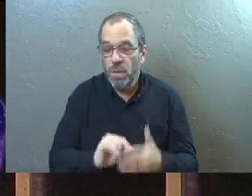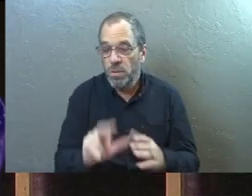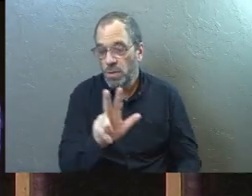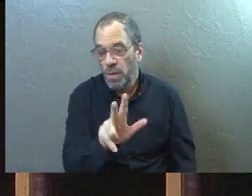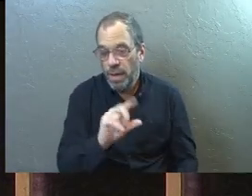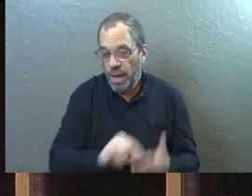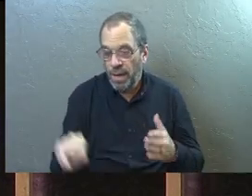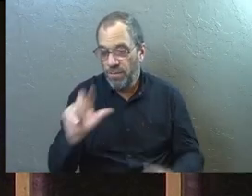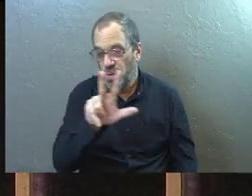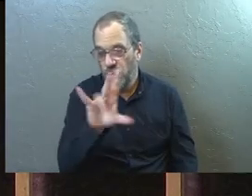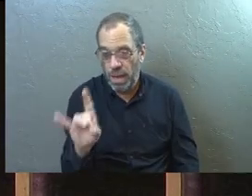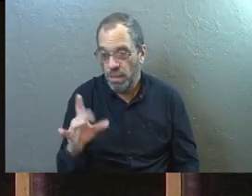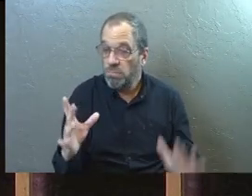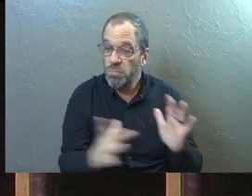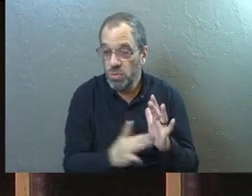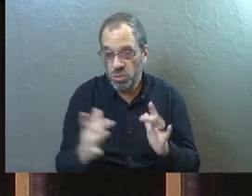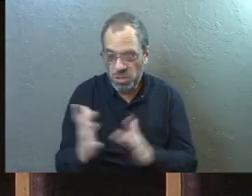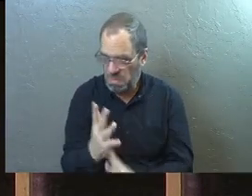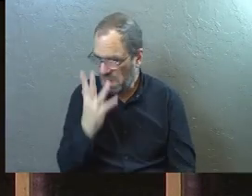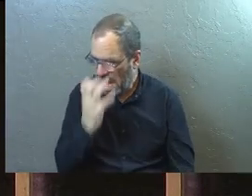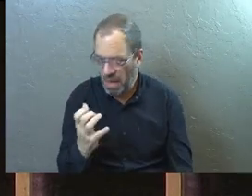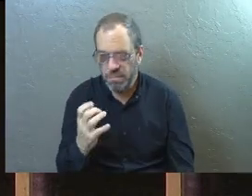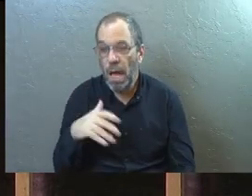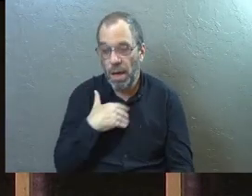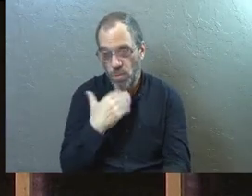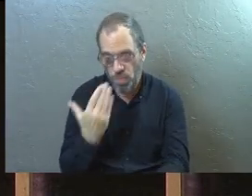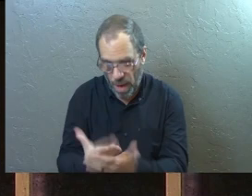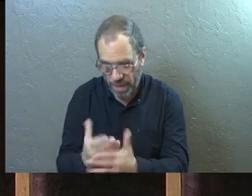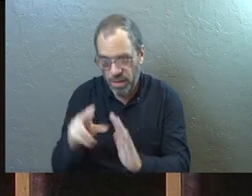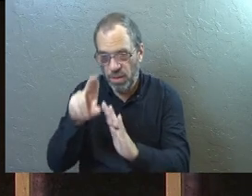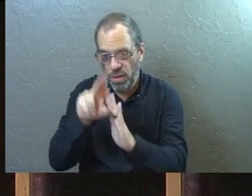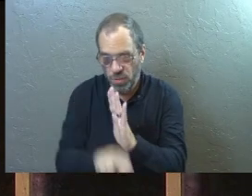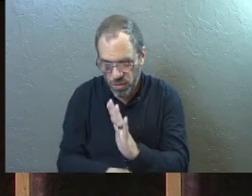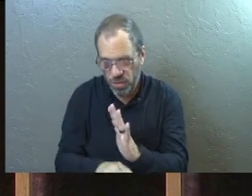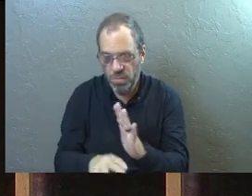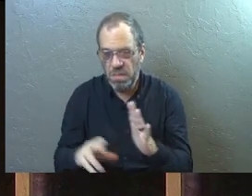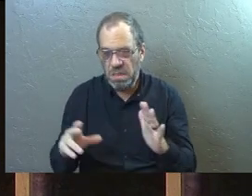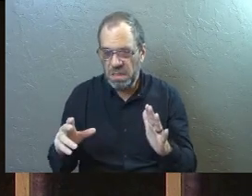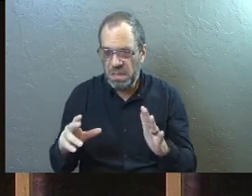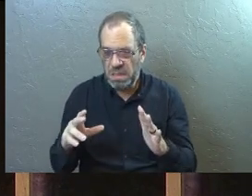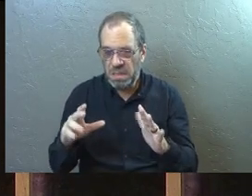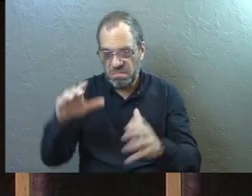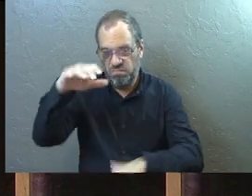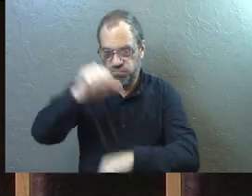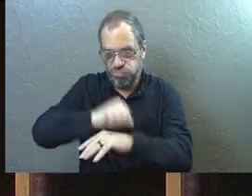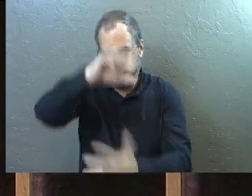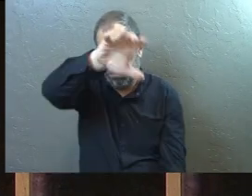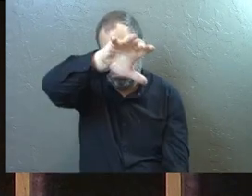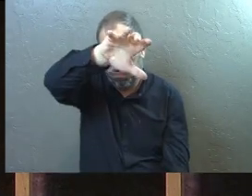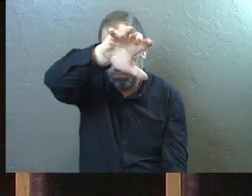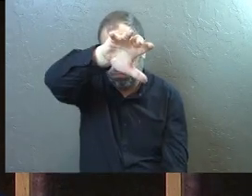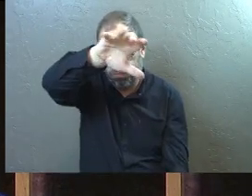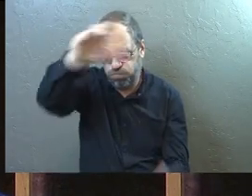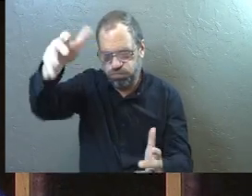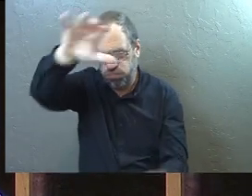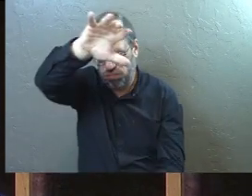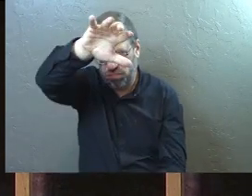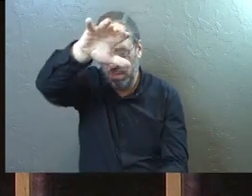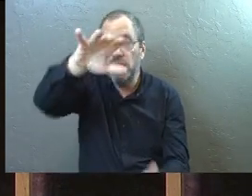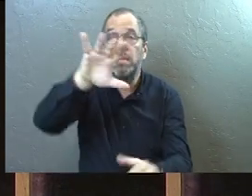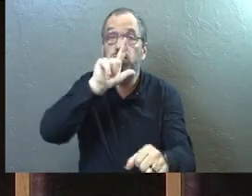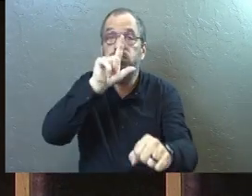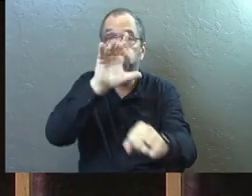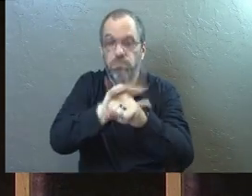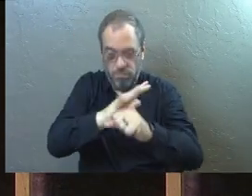38. was still angry as he arrived at the tomb. A cave with a stone that was rolled across its entrance to